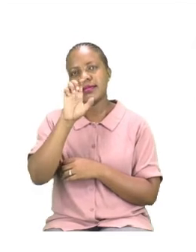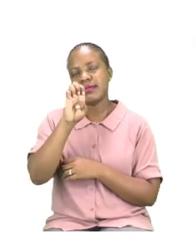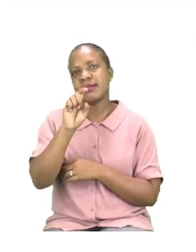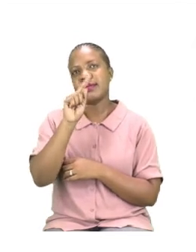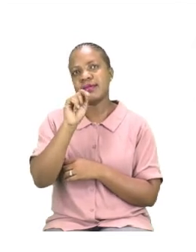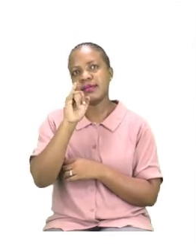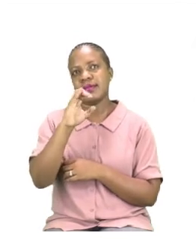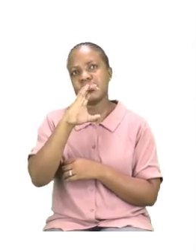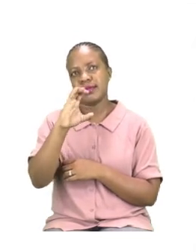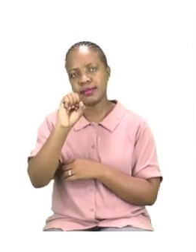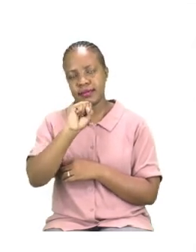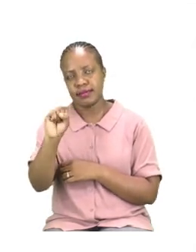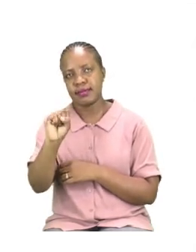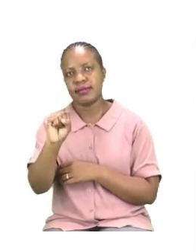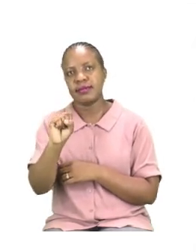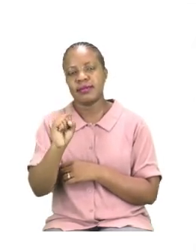athletics.